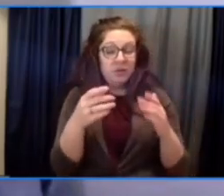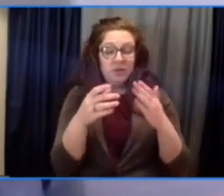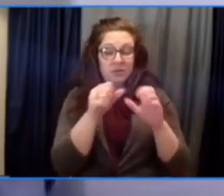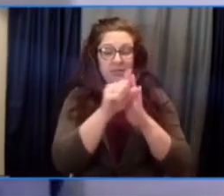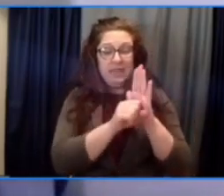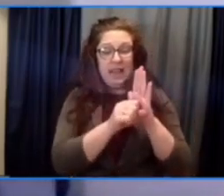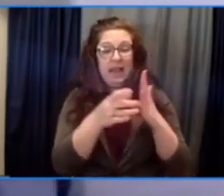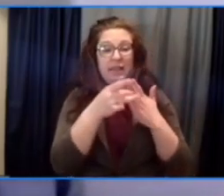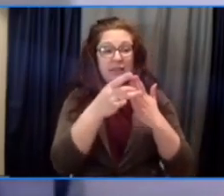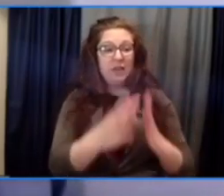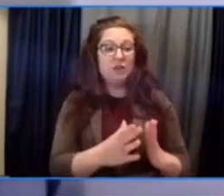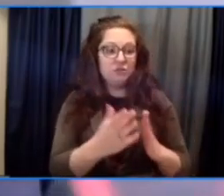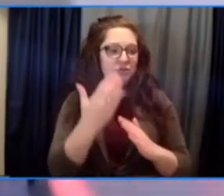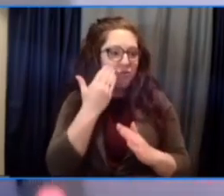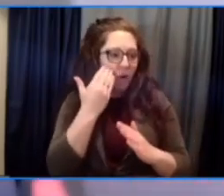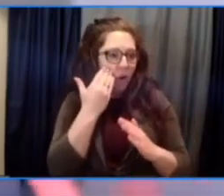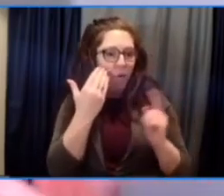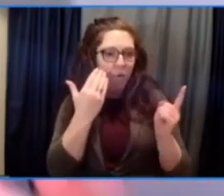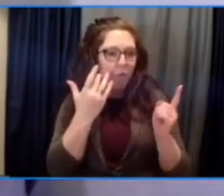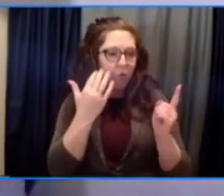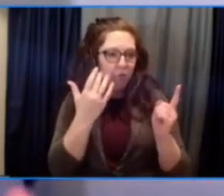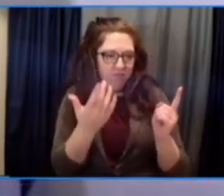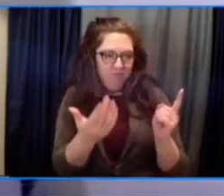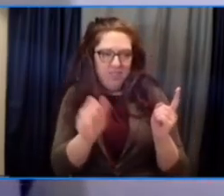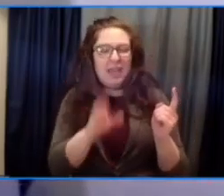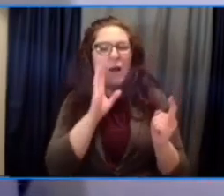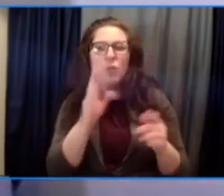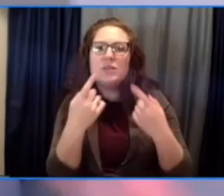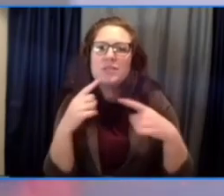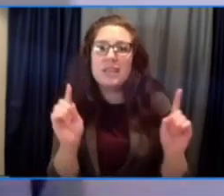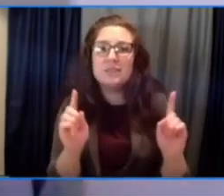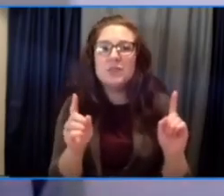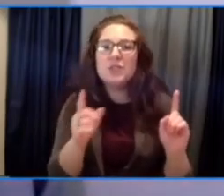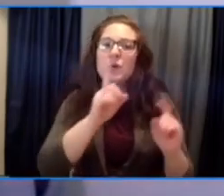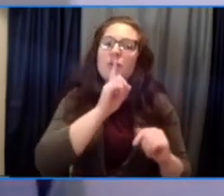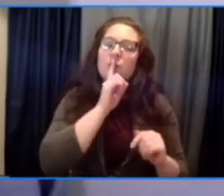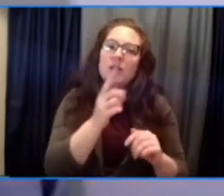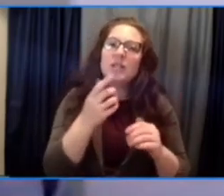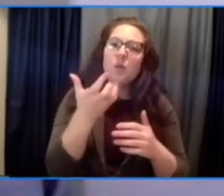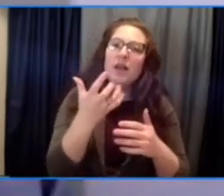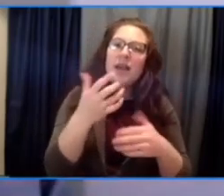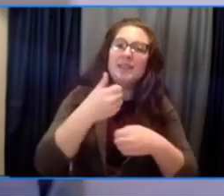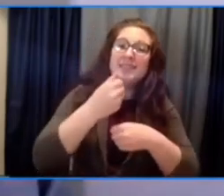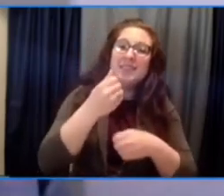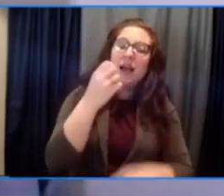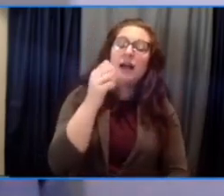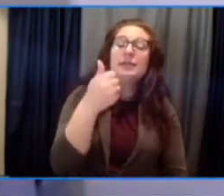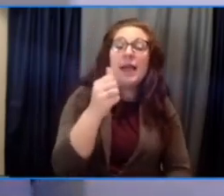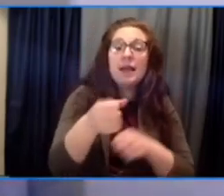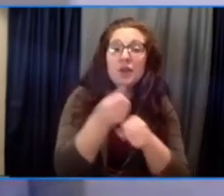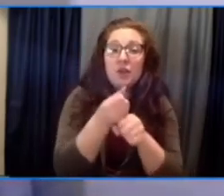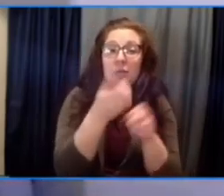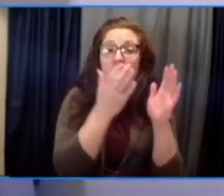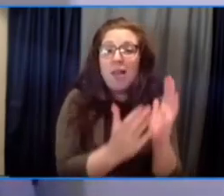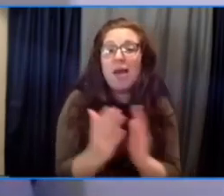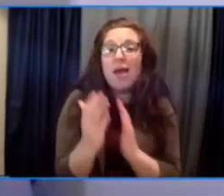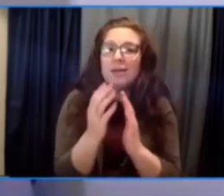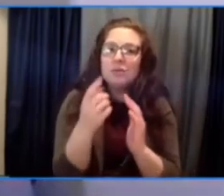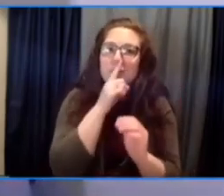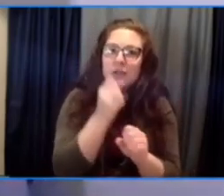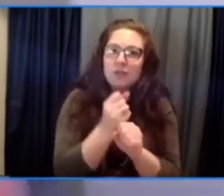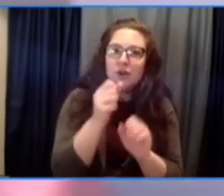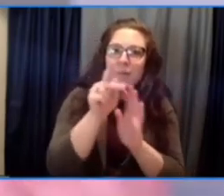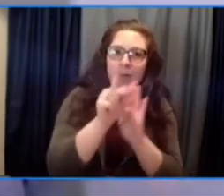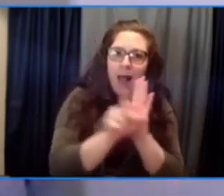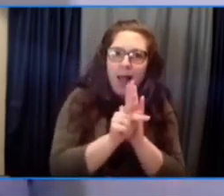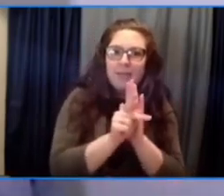folks on a 10-year plan to move some of the boldest policies and bring in those investments. And folks have already laid out